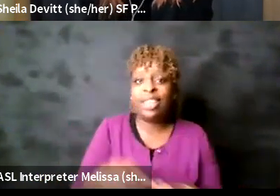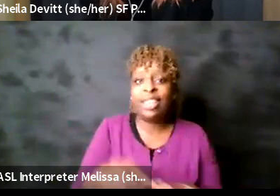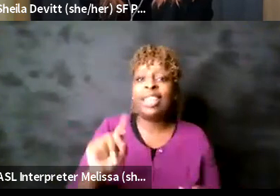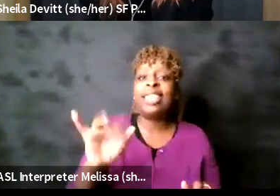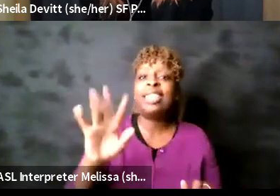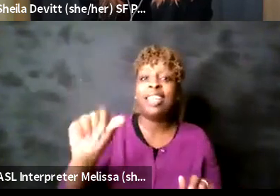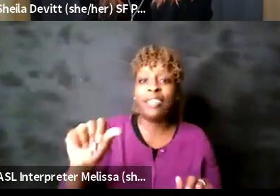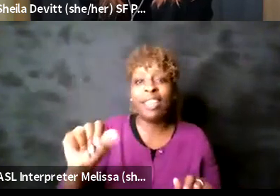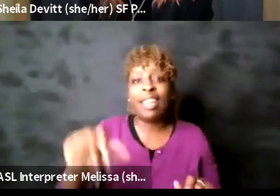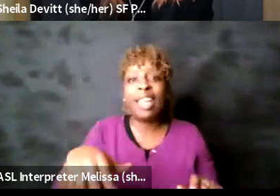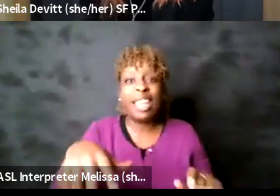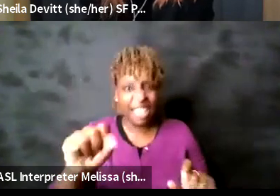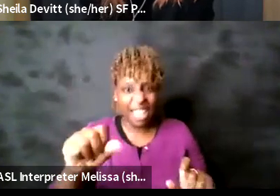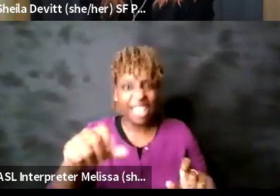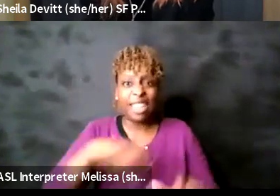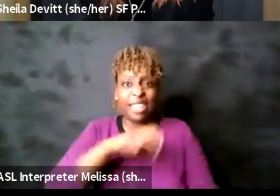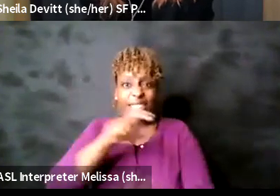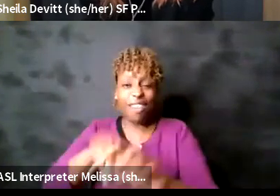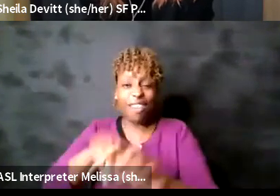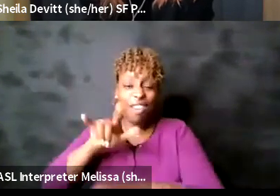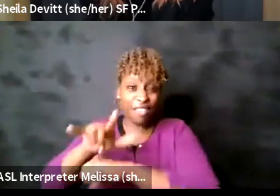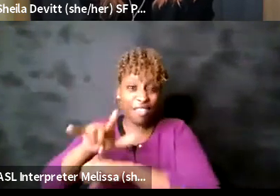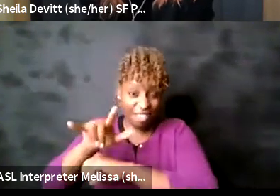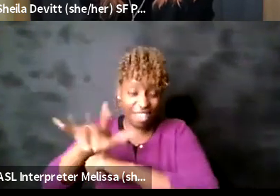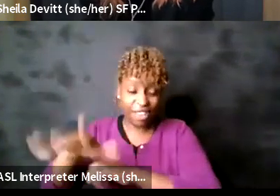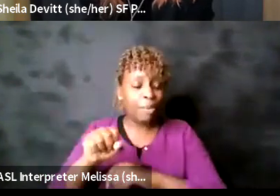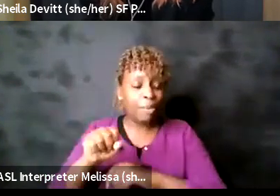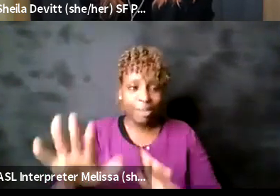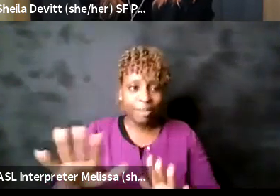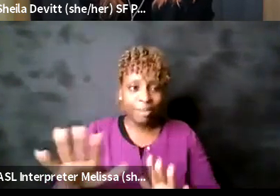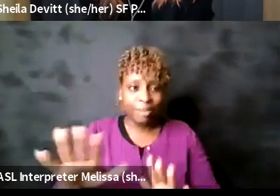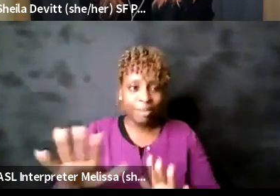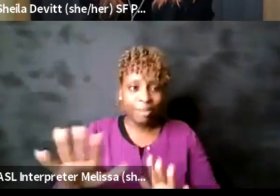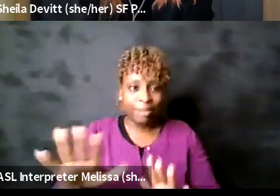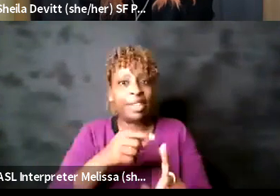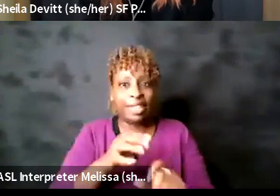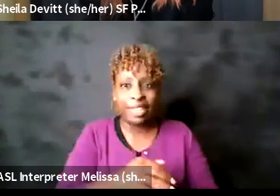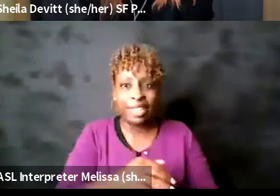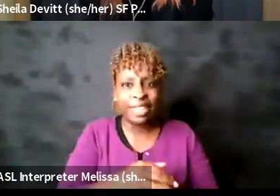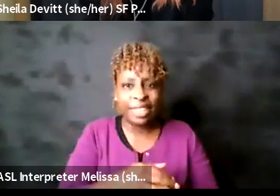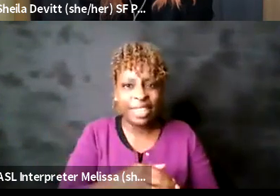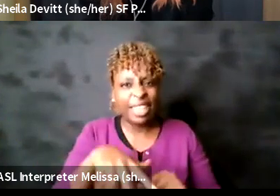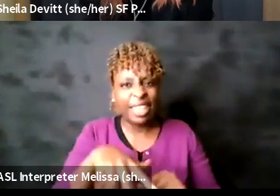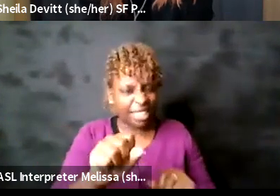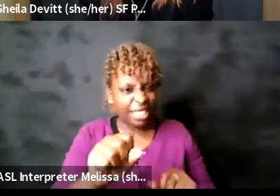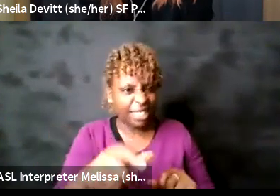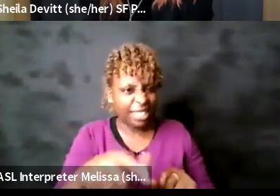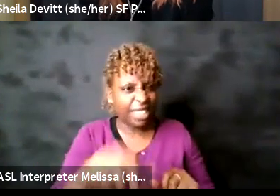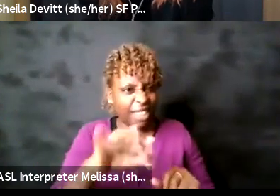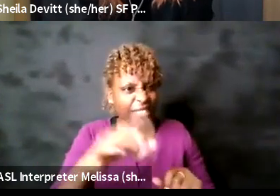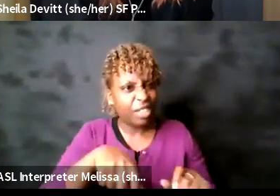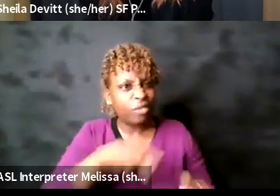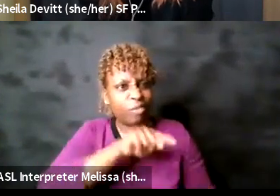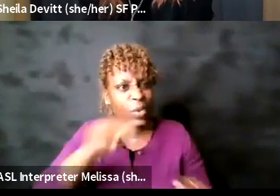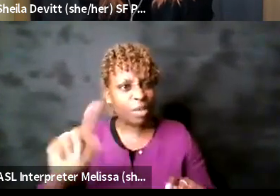like it sounds so silly now like what do you mean i can't i gotta i have to be um there are a lot of things within when we're